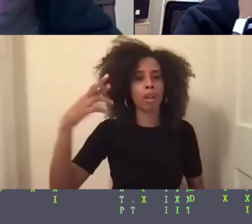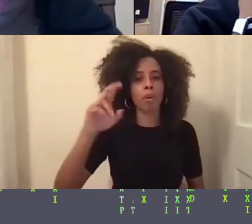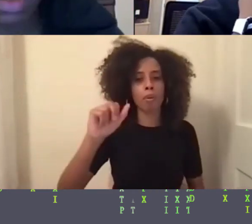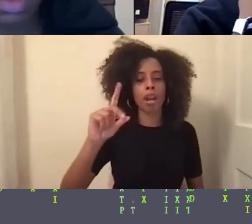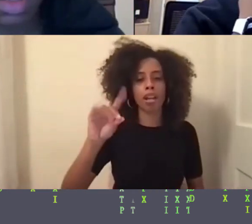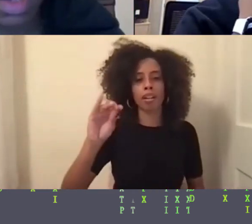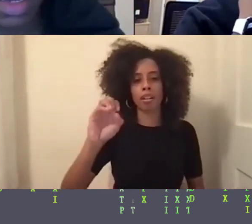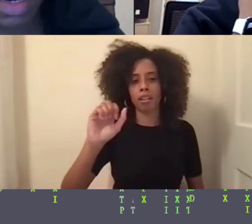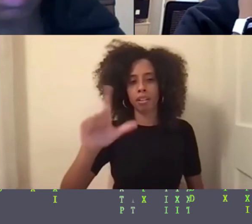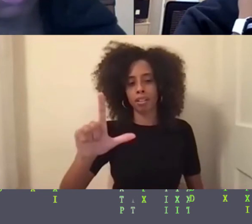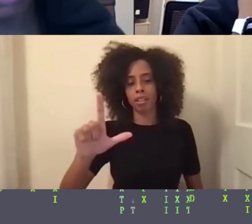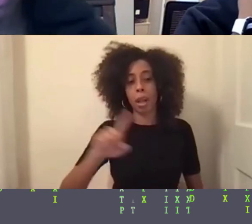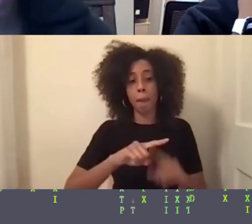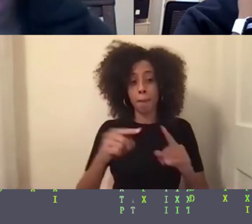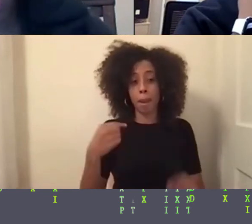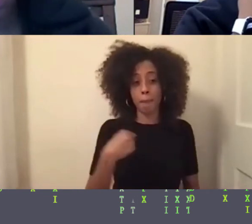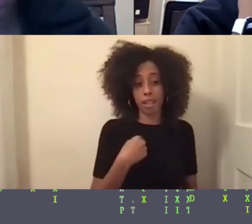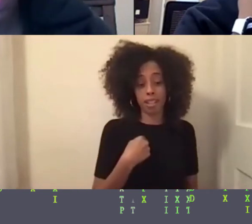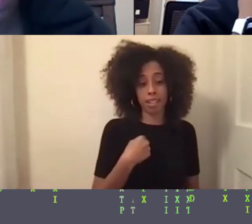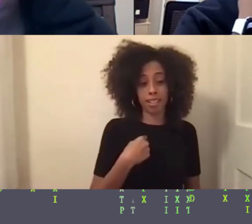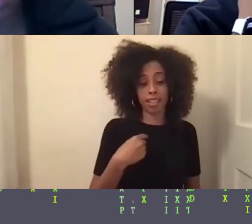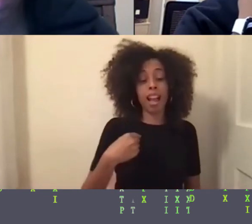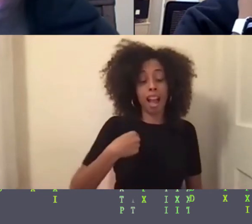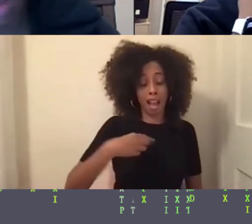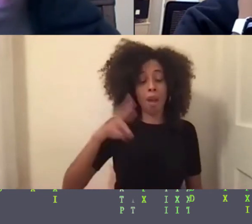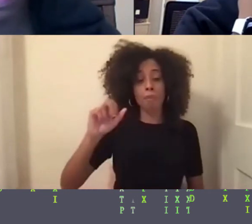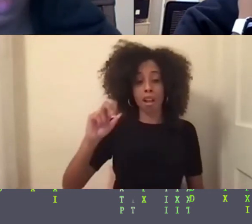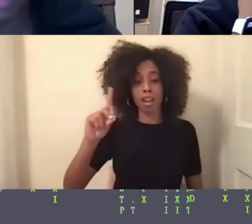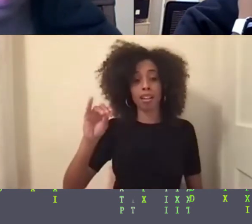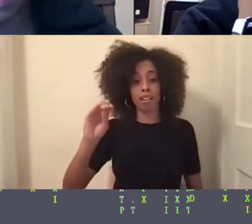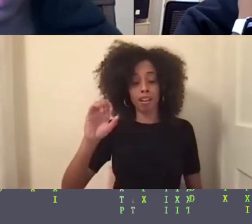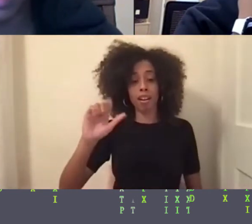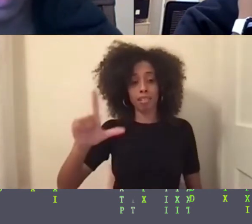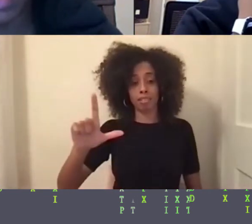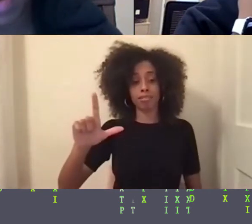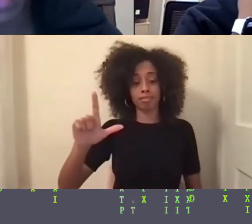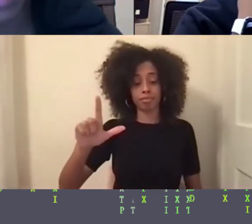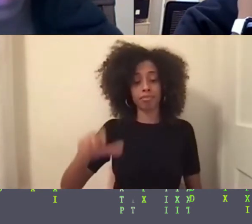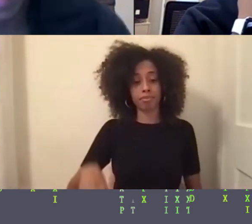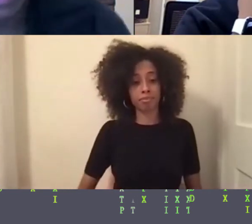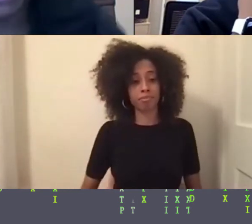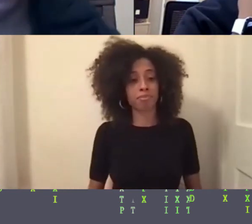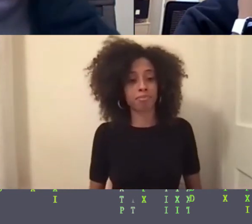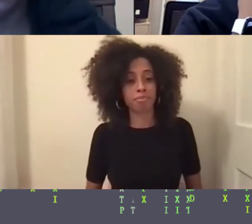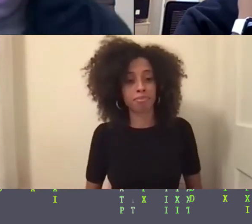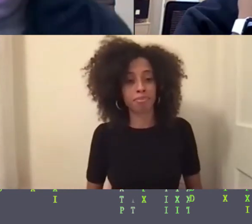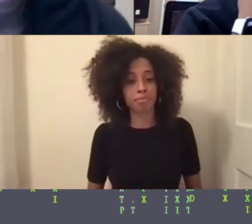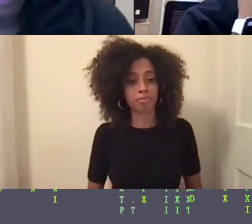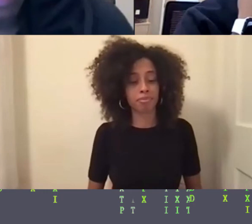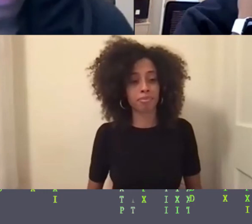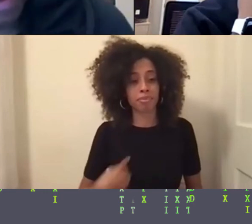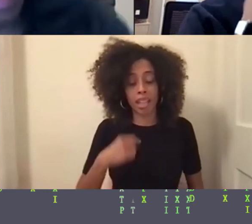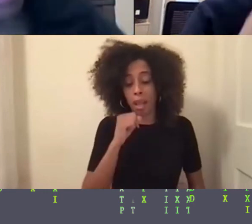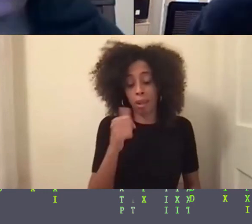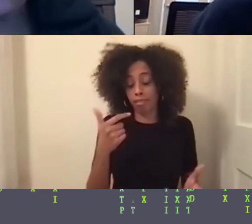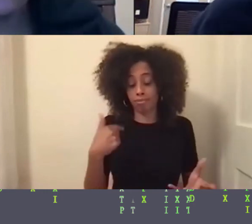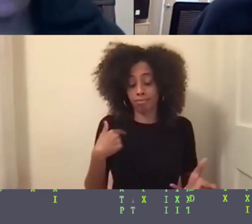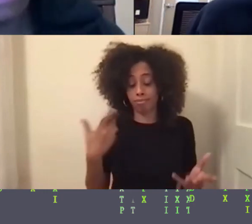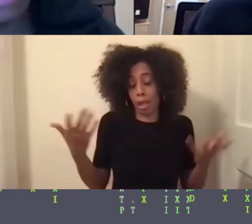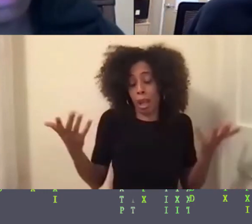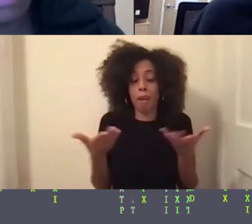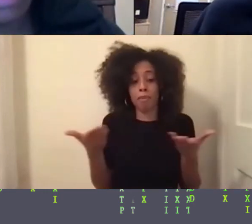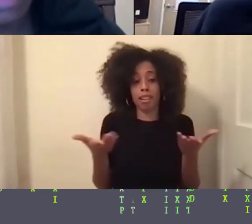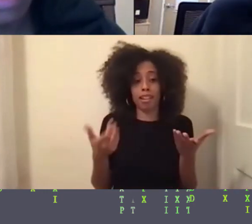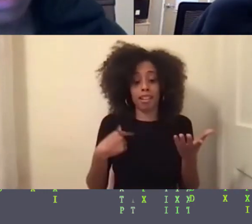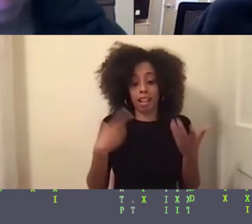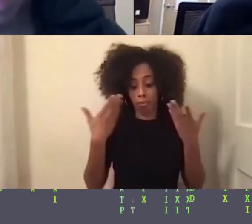me on the other hand, I'm extremely radical. So I'm, I'm not, I'm just, I'm just here. Right. I just, I just